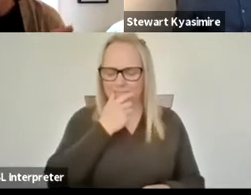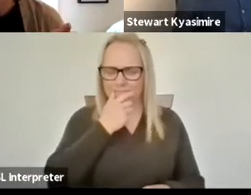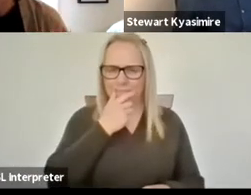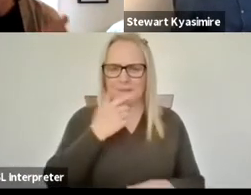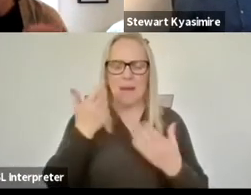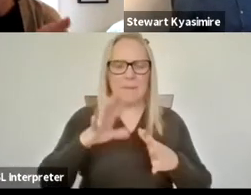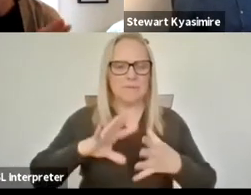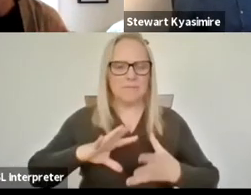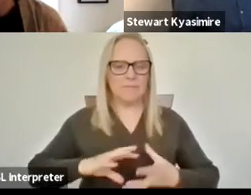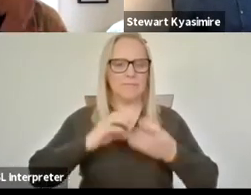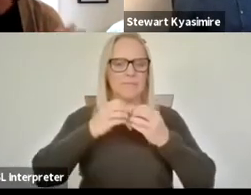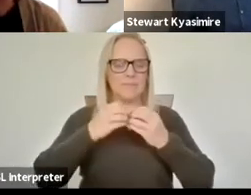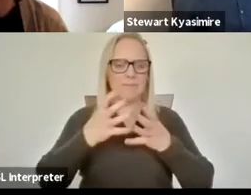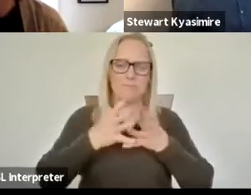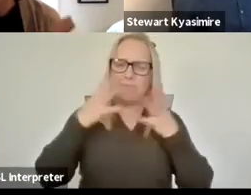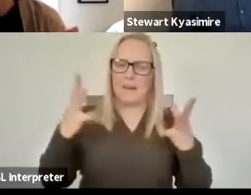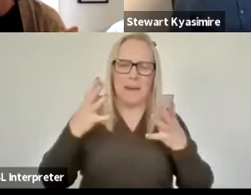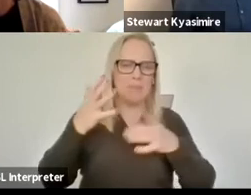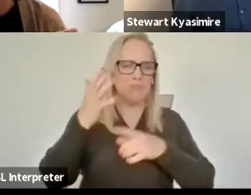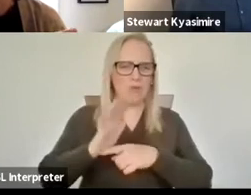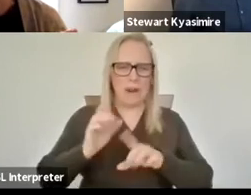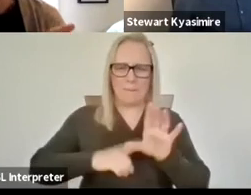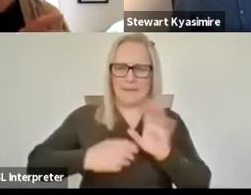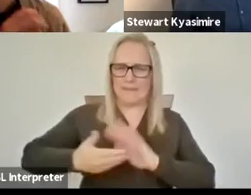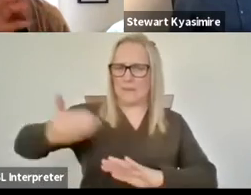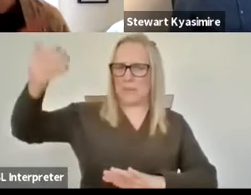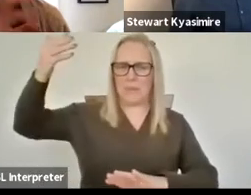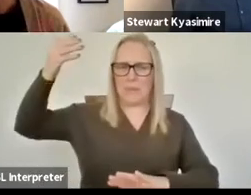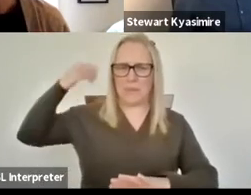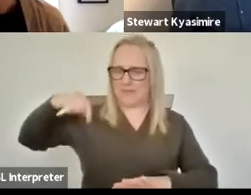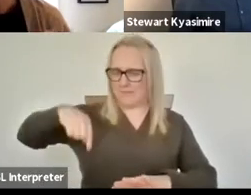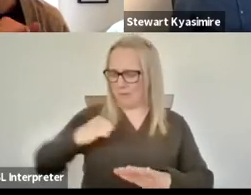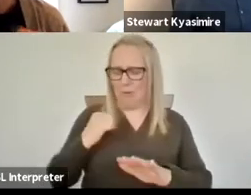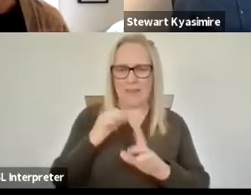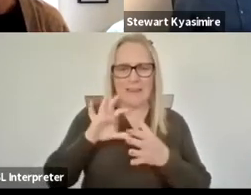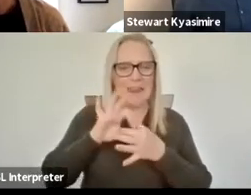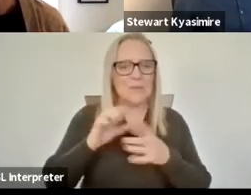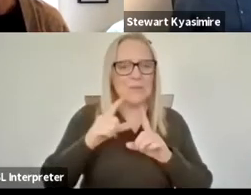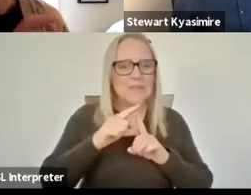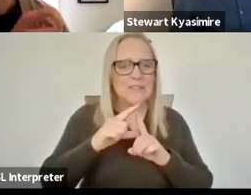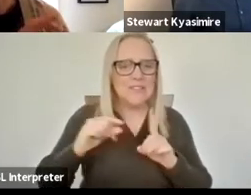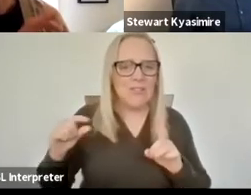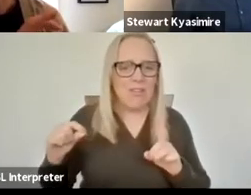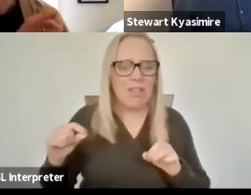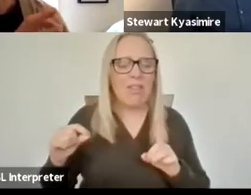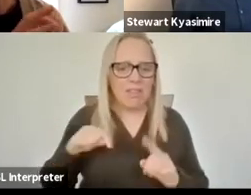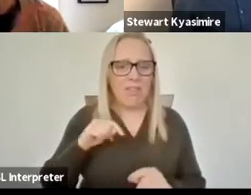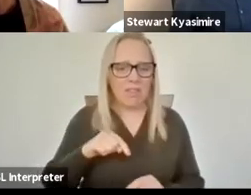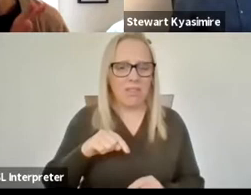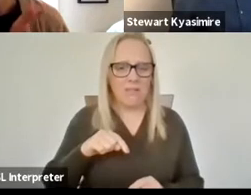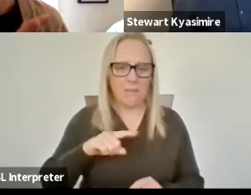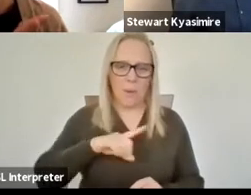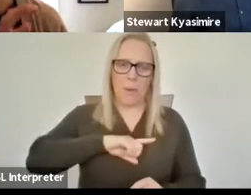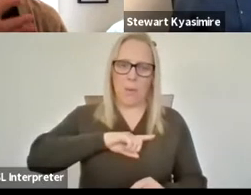innovation capacity building program years ago now in scotland and the reason i did that with the people i was working with was because it's